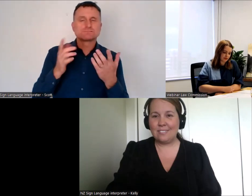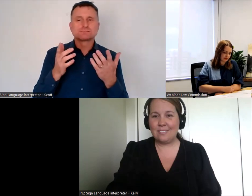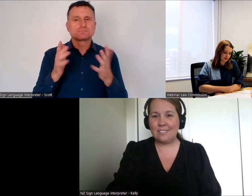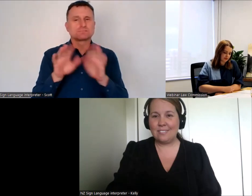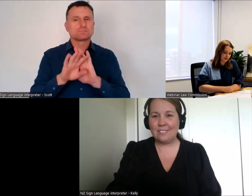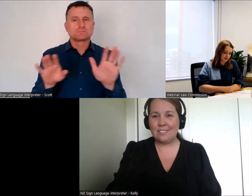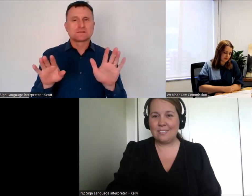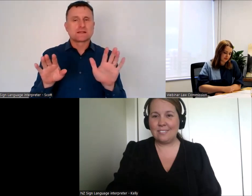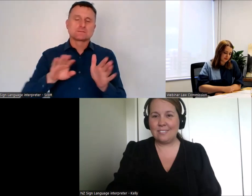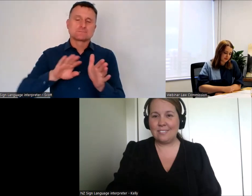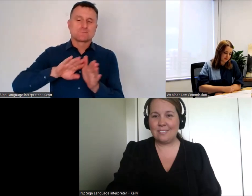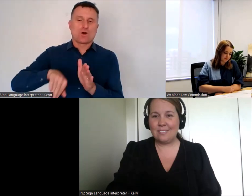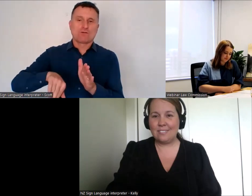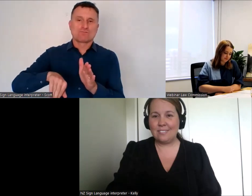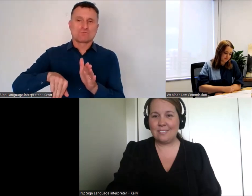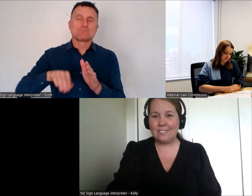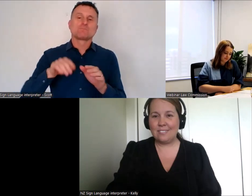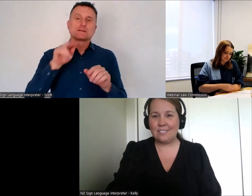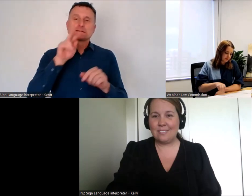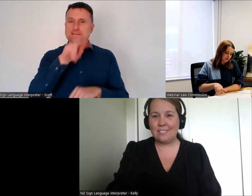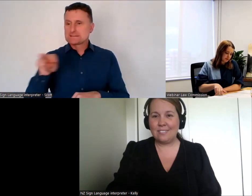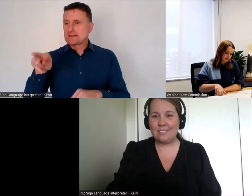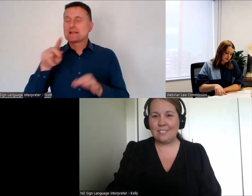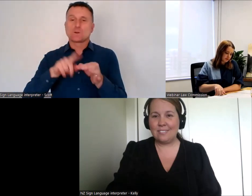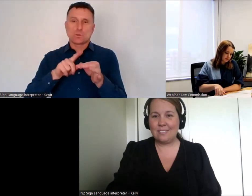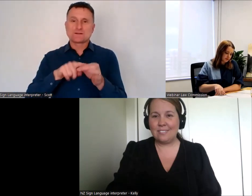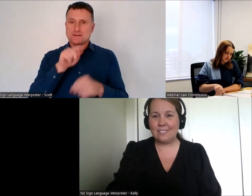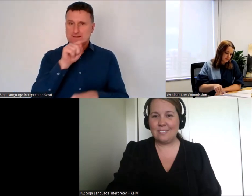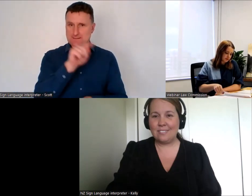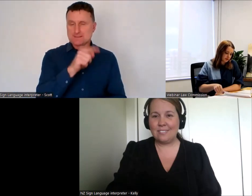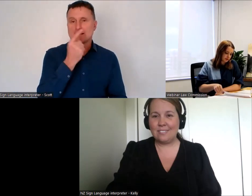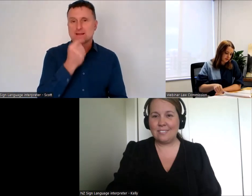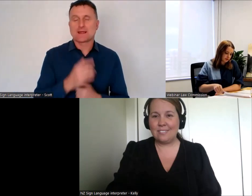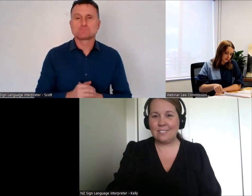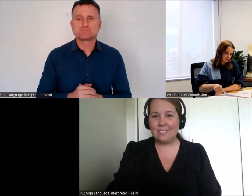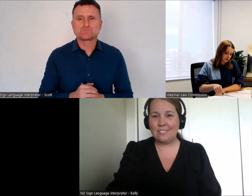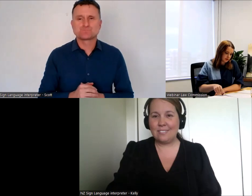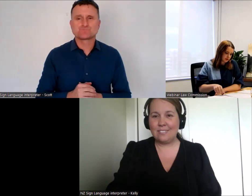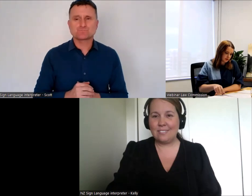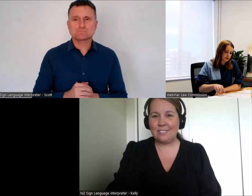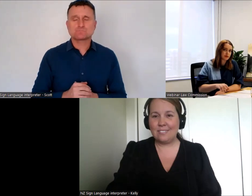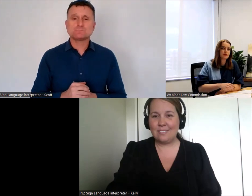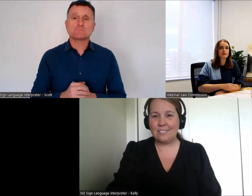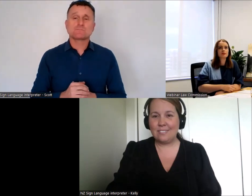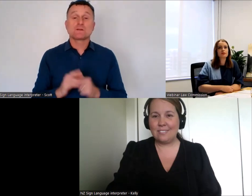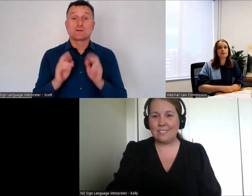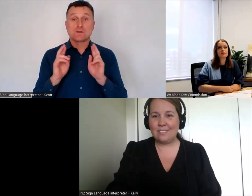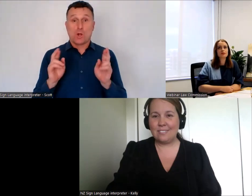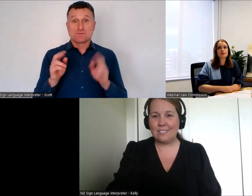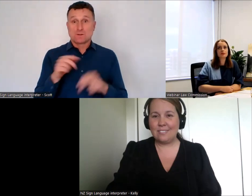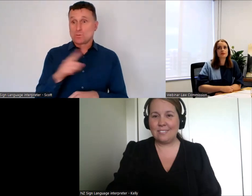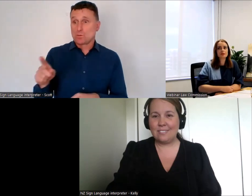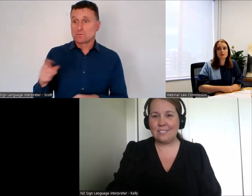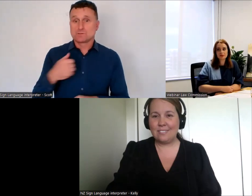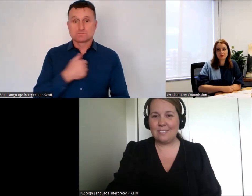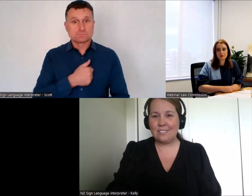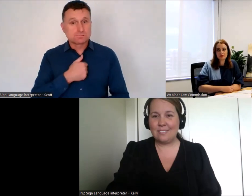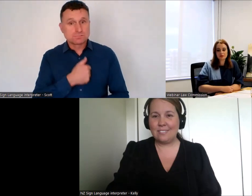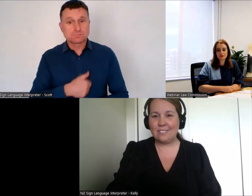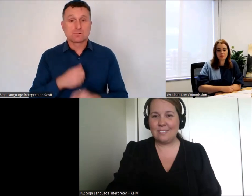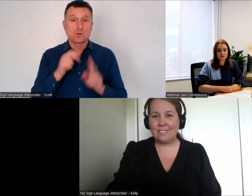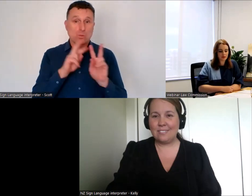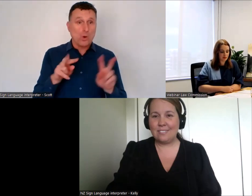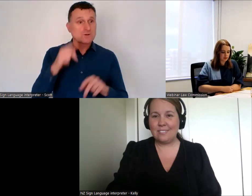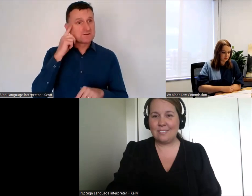questions. Good question. Thank you. Right. So I hope that's been helpful. Thank you very much